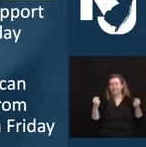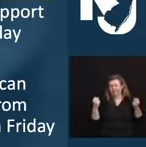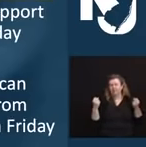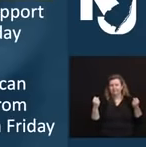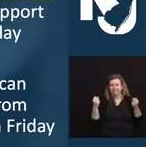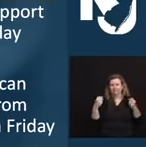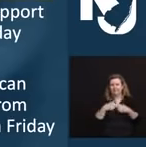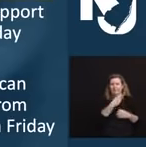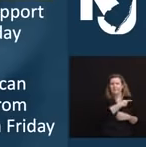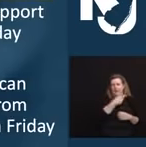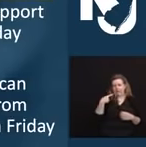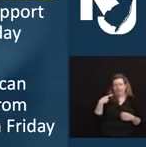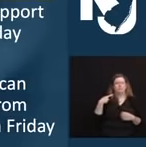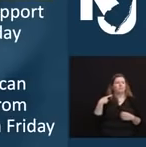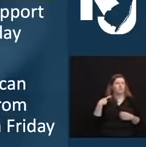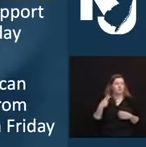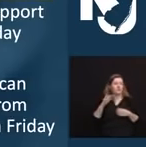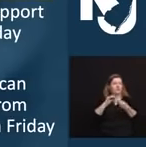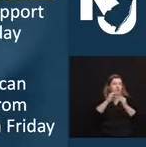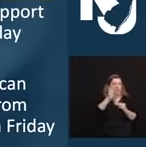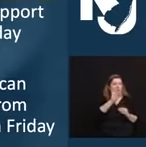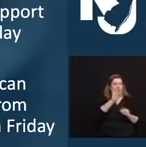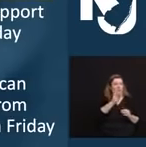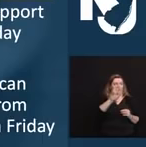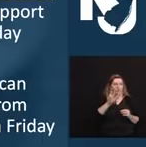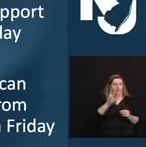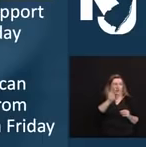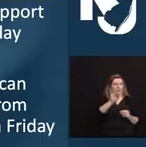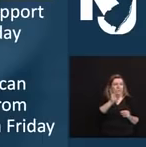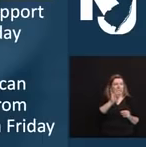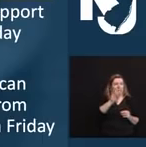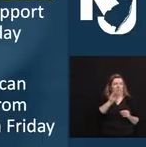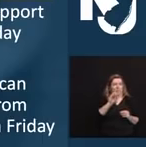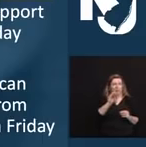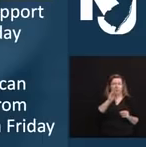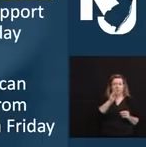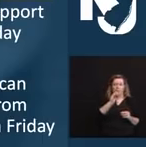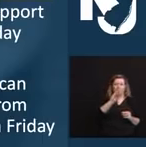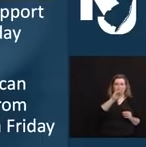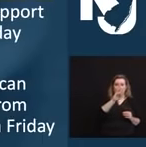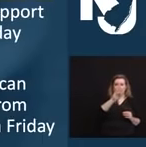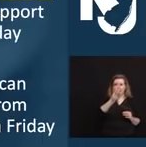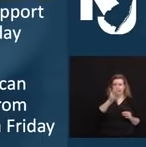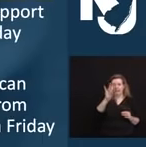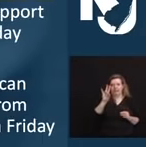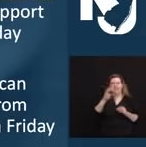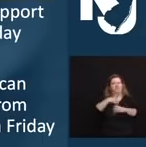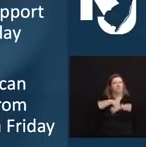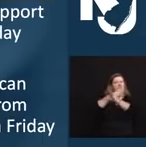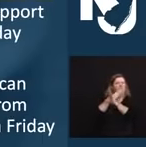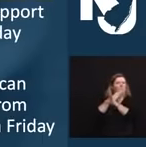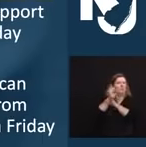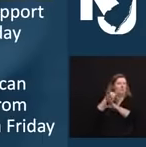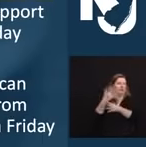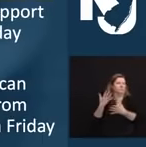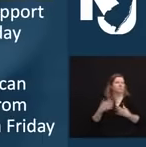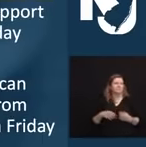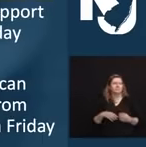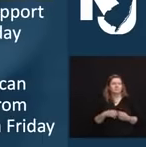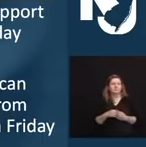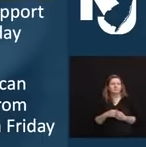973-870-0677. Again, that's 973-870